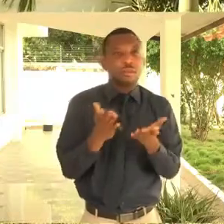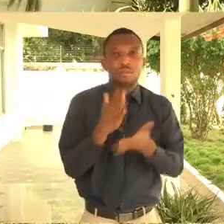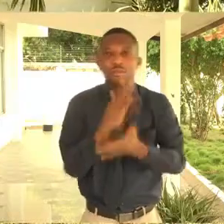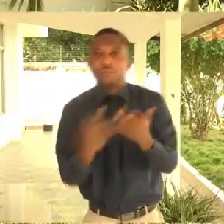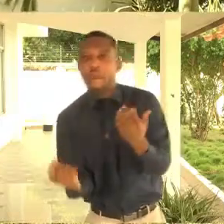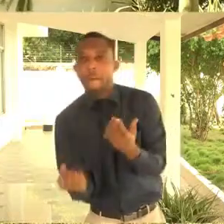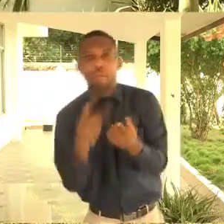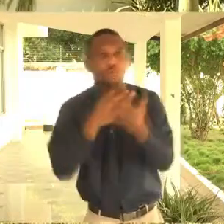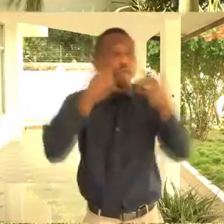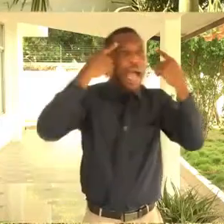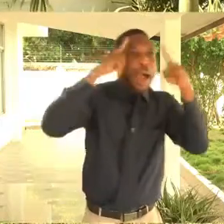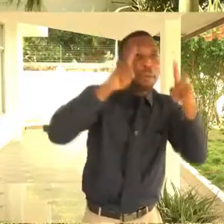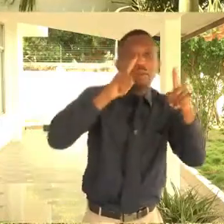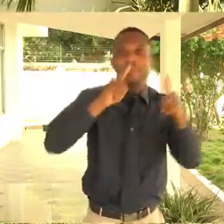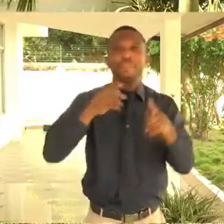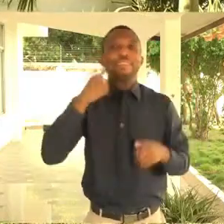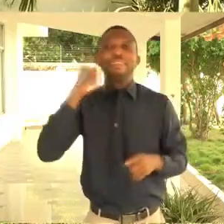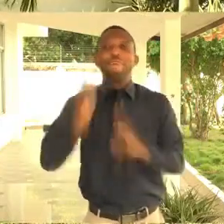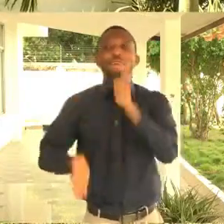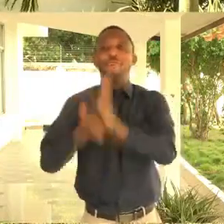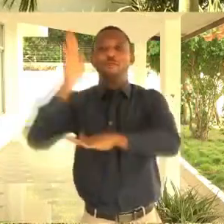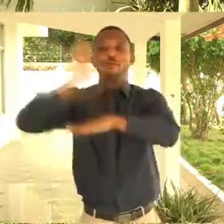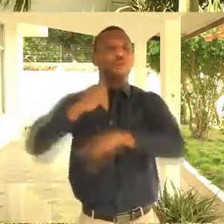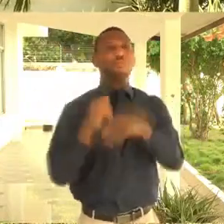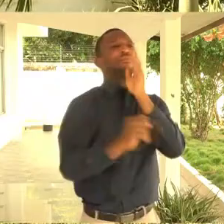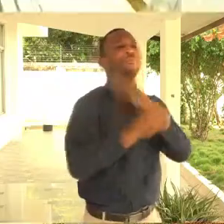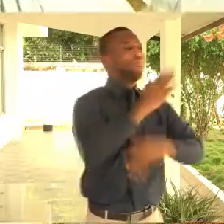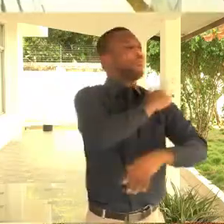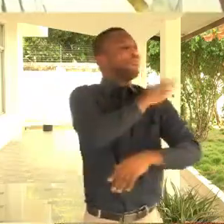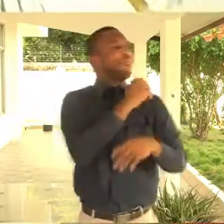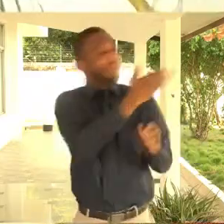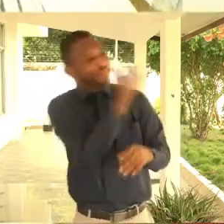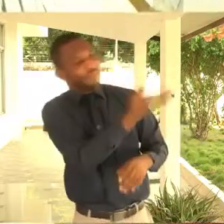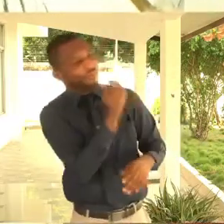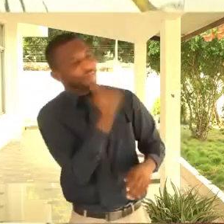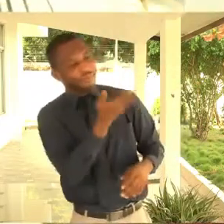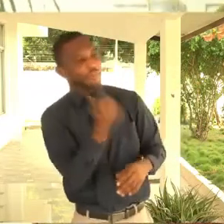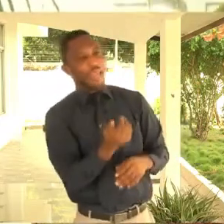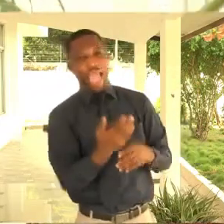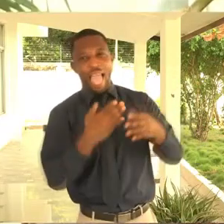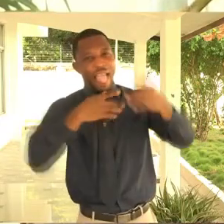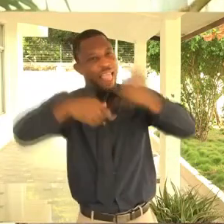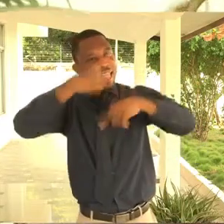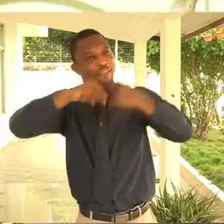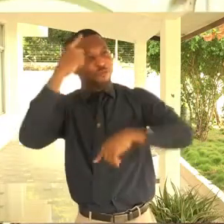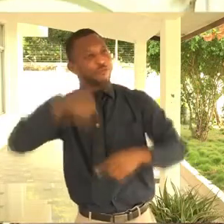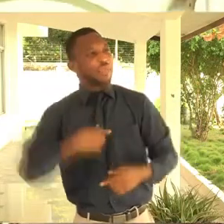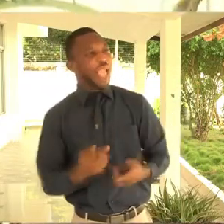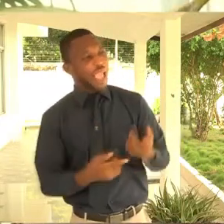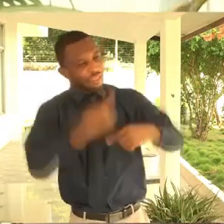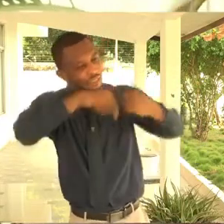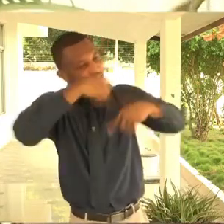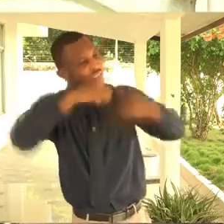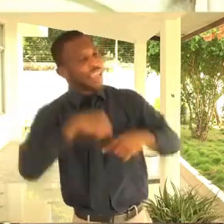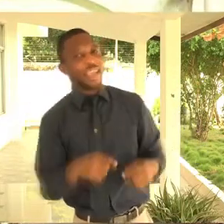When anything happens and you know sign language, they come calling you. Hey, be the interpreter. Explain to us what they were saying and what have you. So,